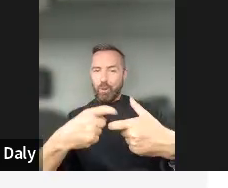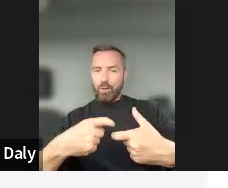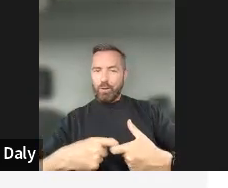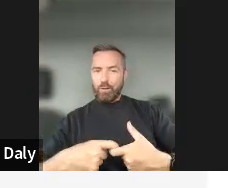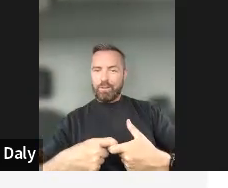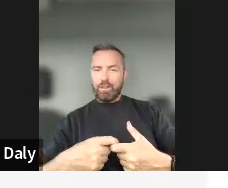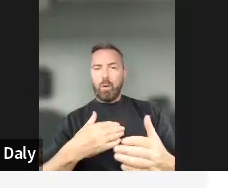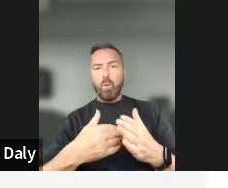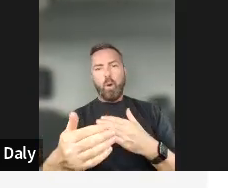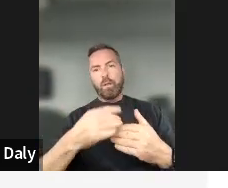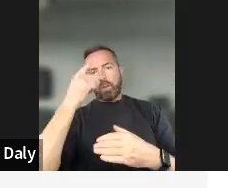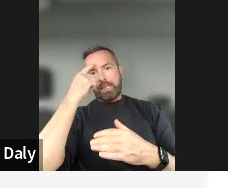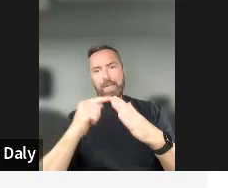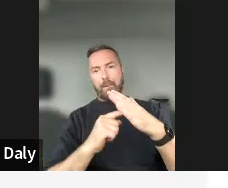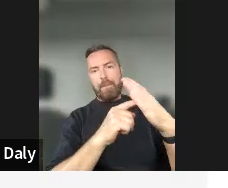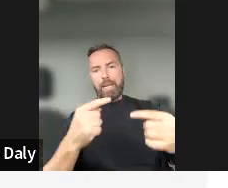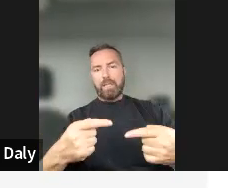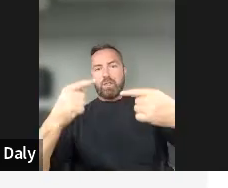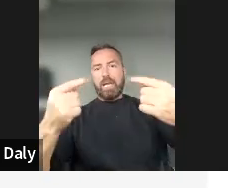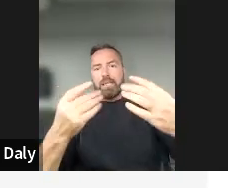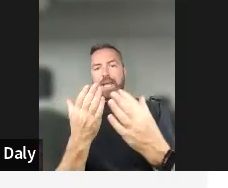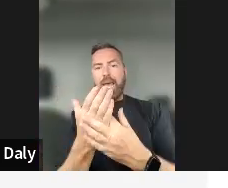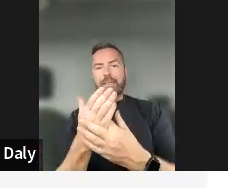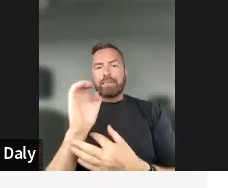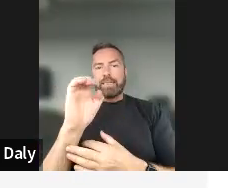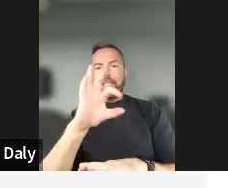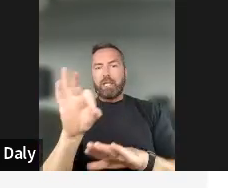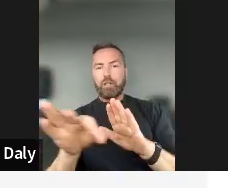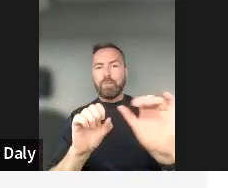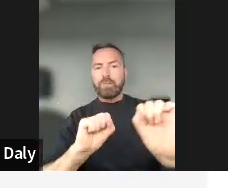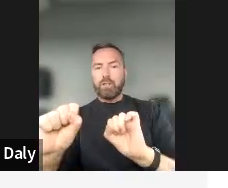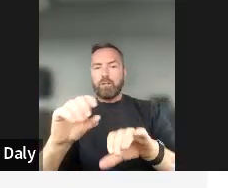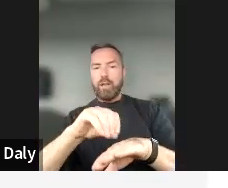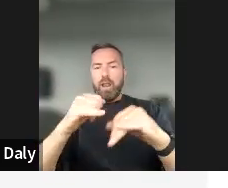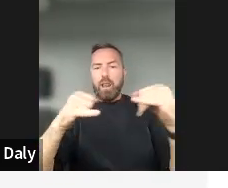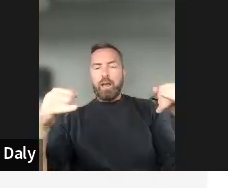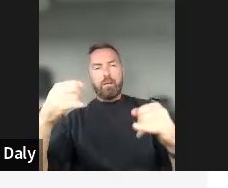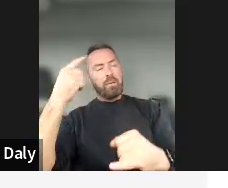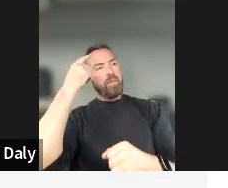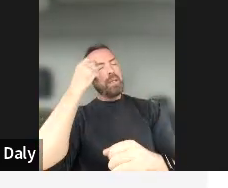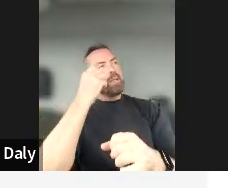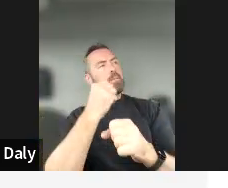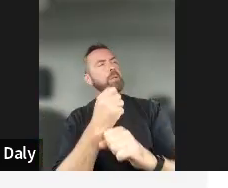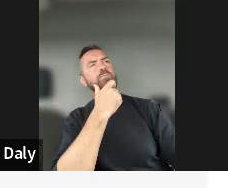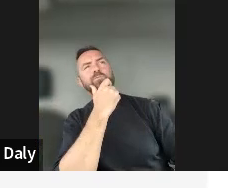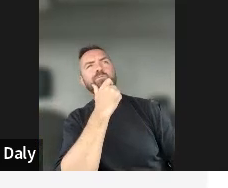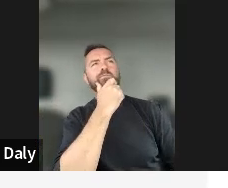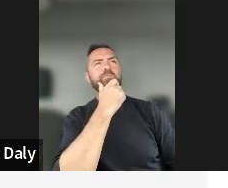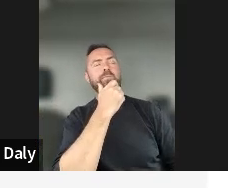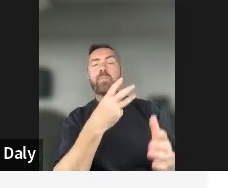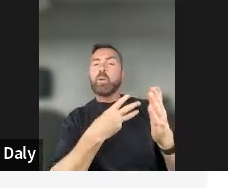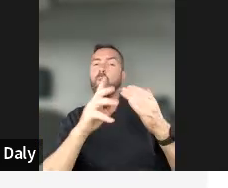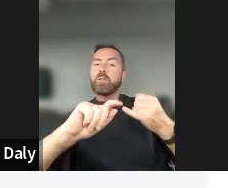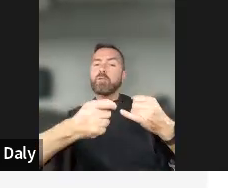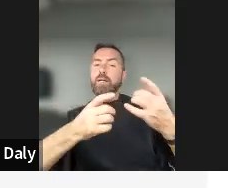you think is the main challenge to accessing e-government services online? So just think about when you're trying to deal